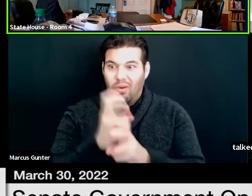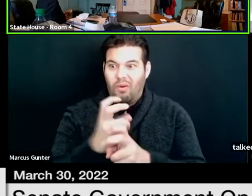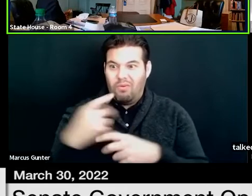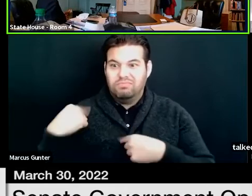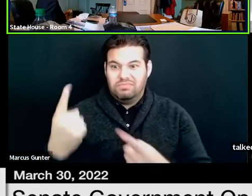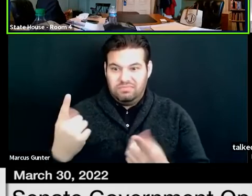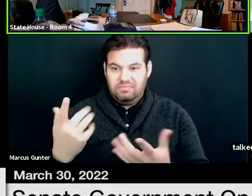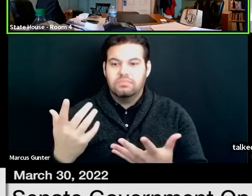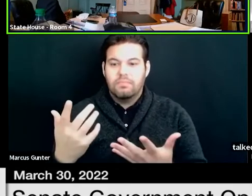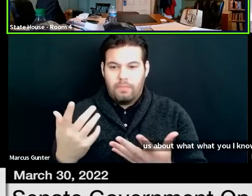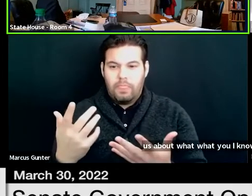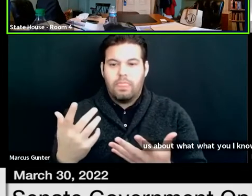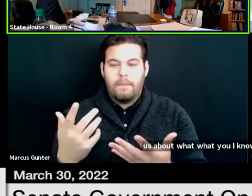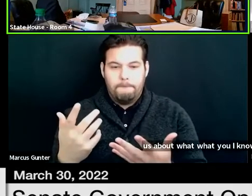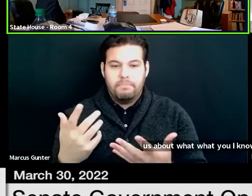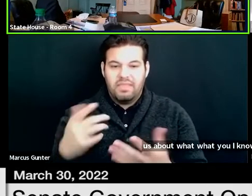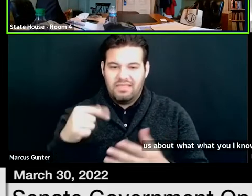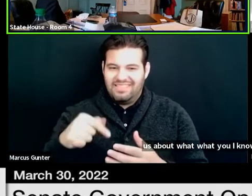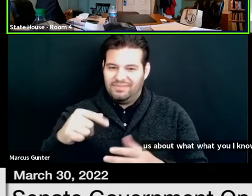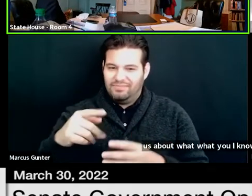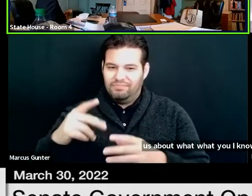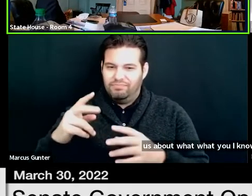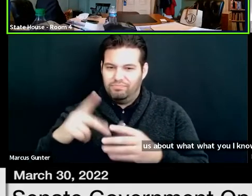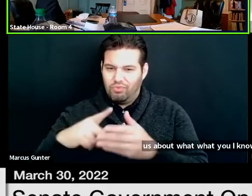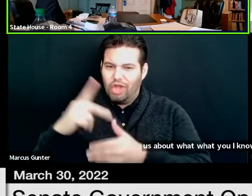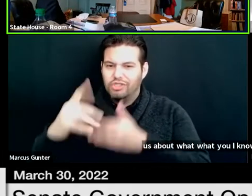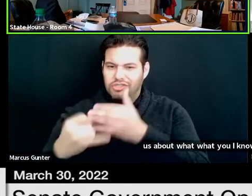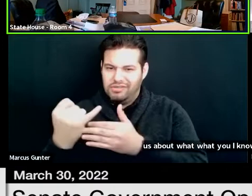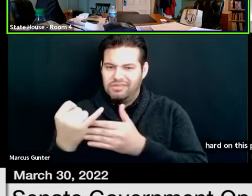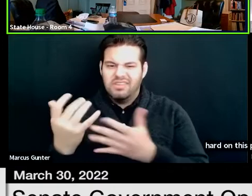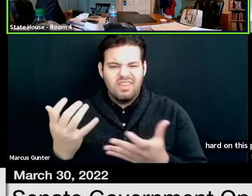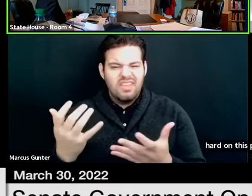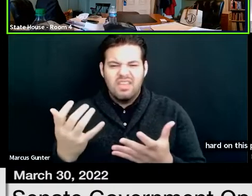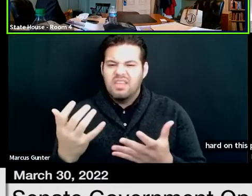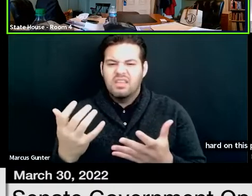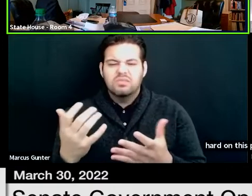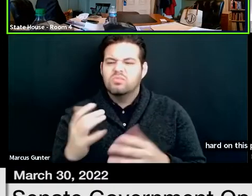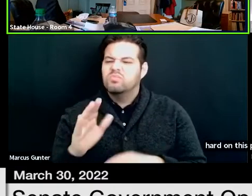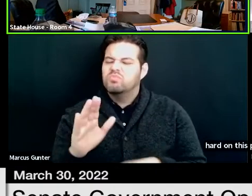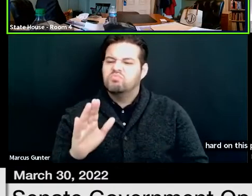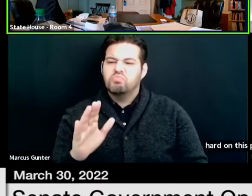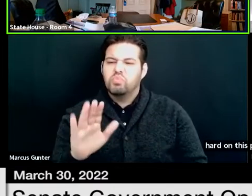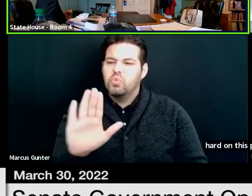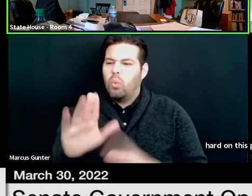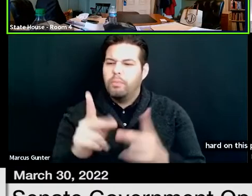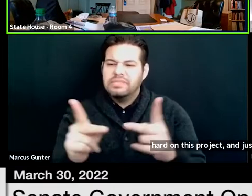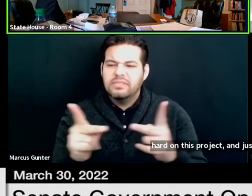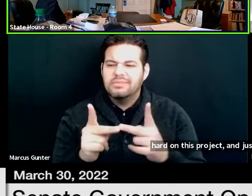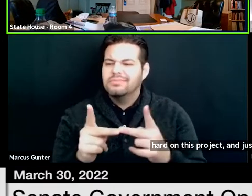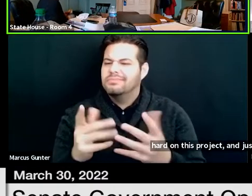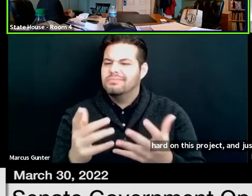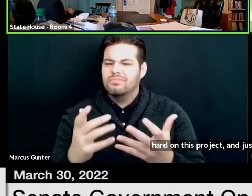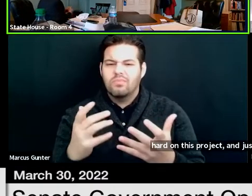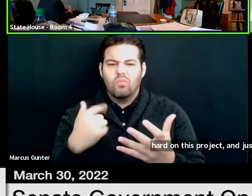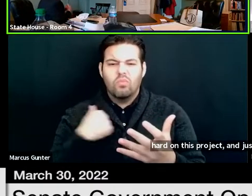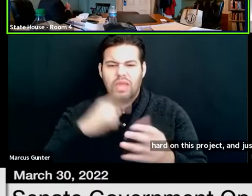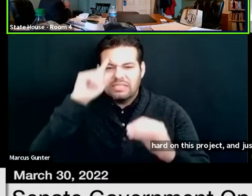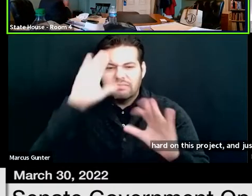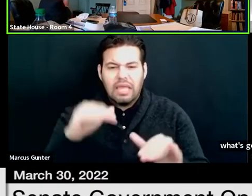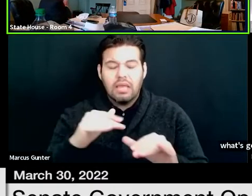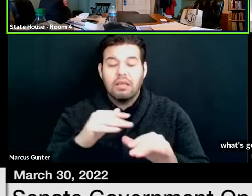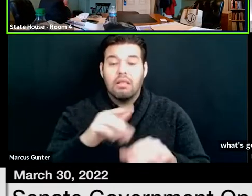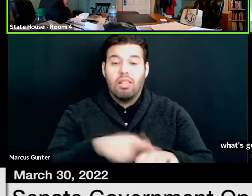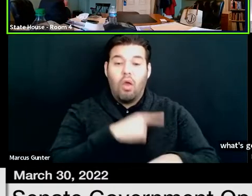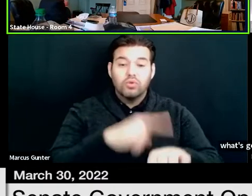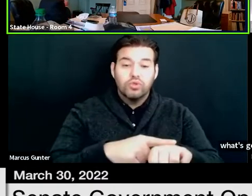on this project, and just kind of where you are, what's going on, what we should expect. Is it long term,